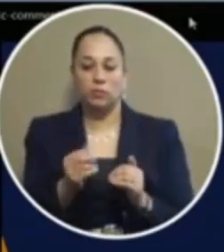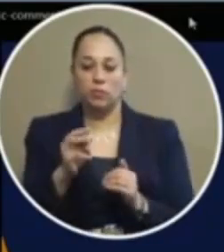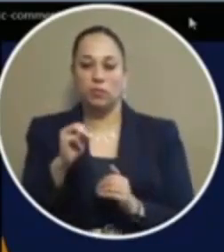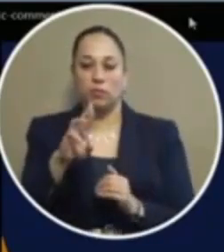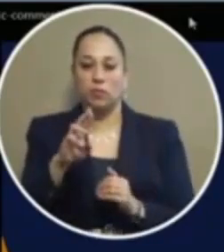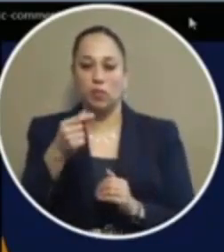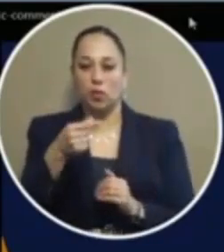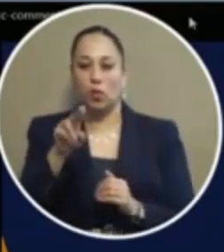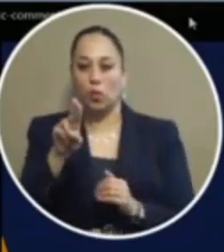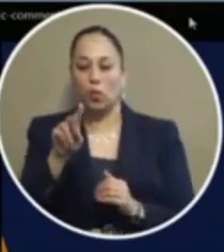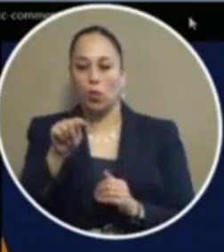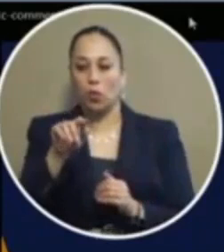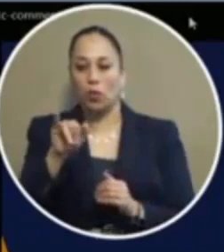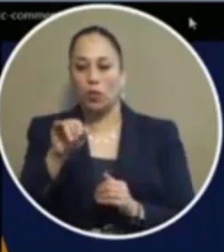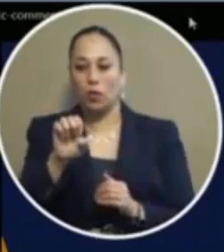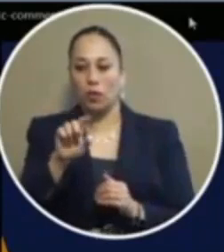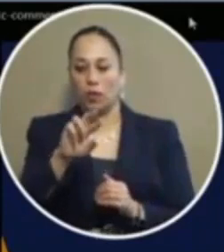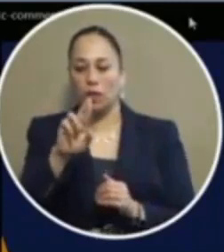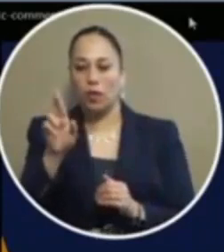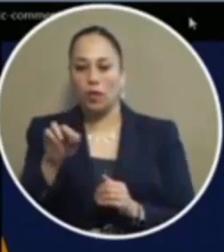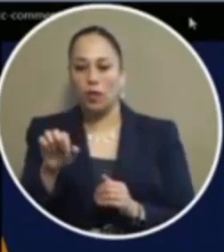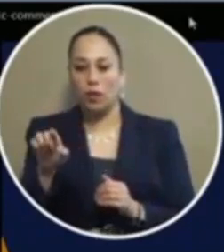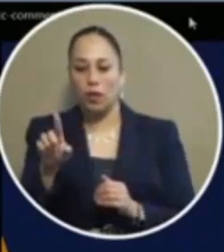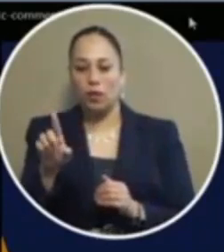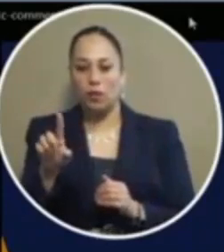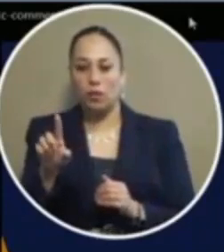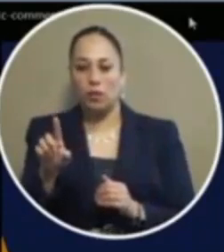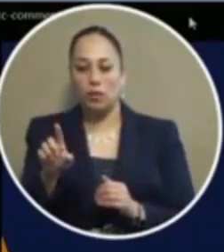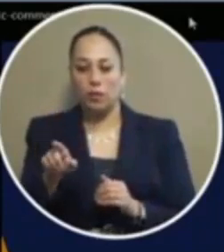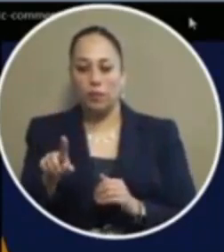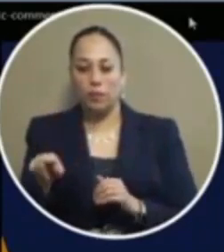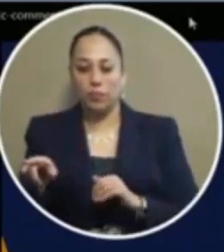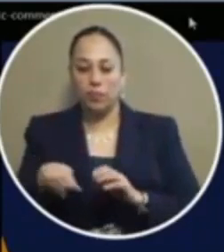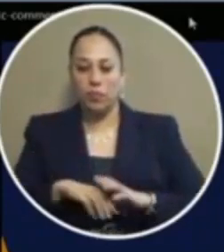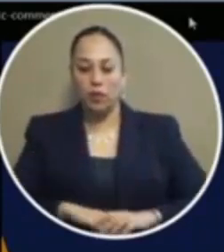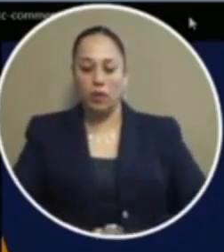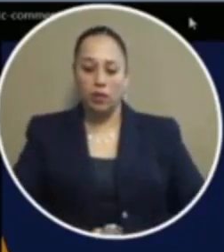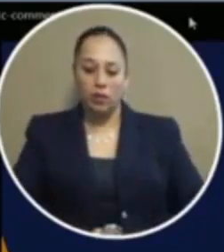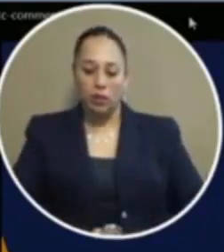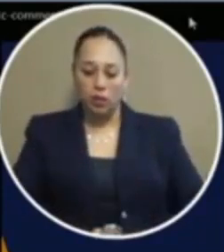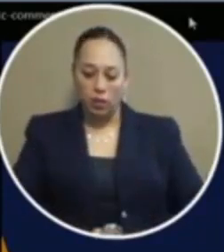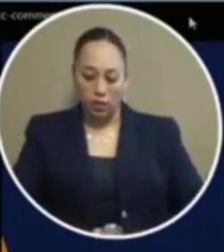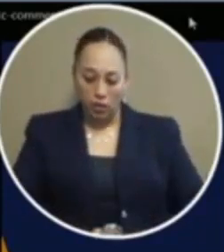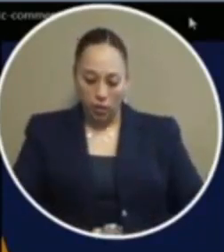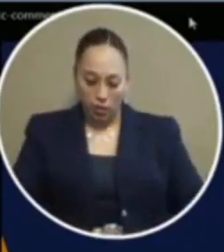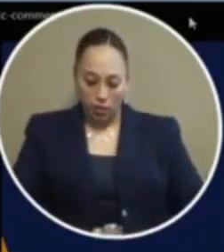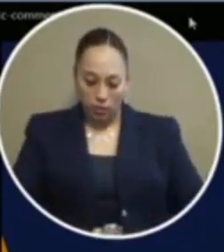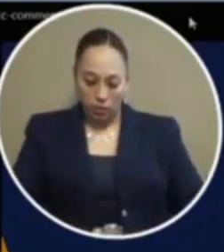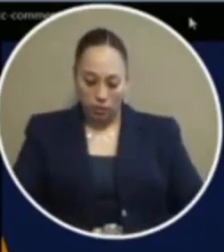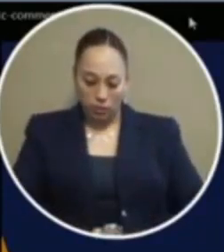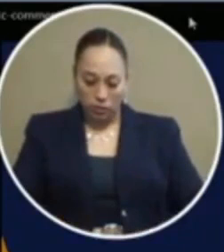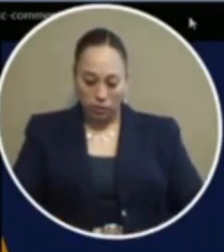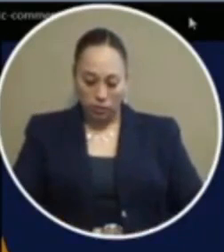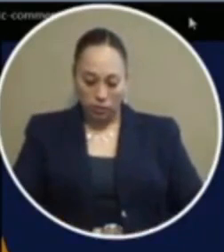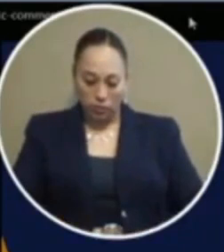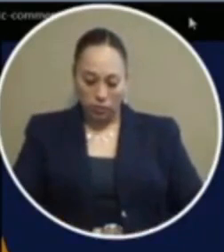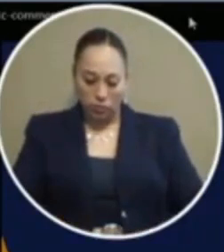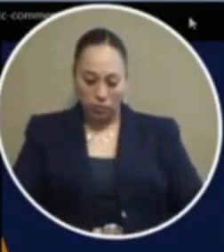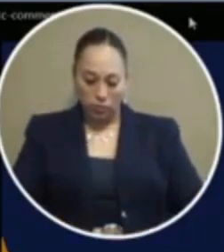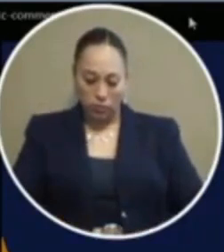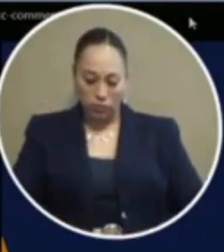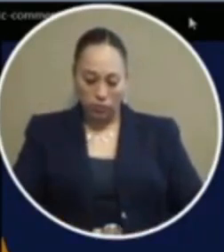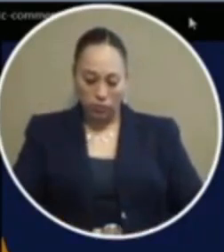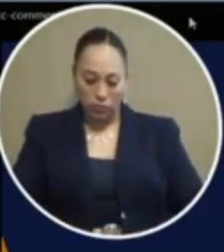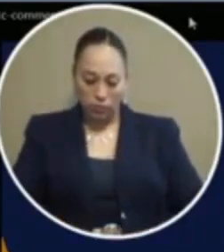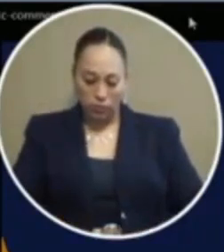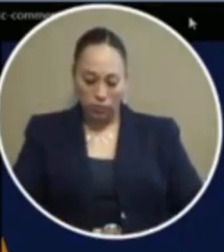javier gutierrez he will be followed by francisco ramirez mr gutierrez if you're on the line please press star six to